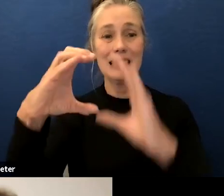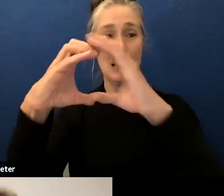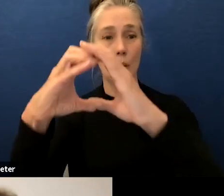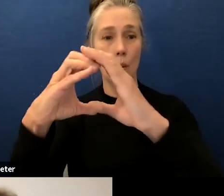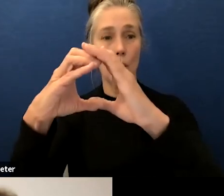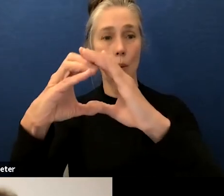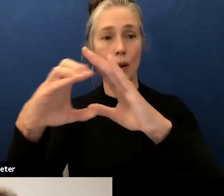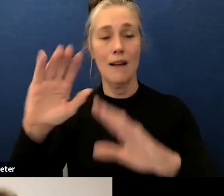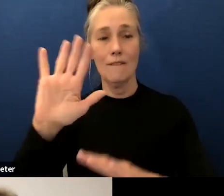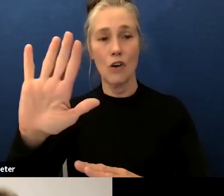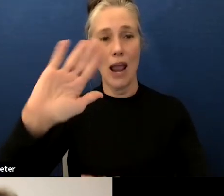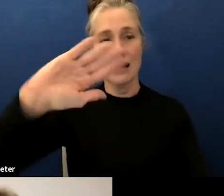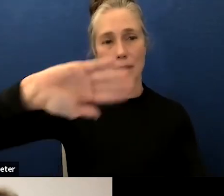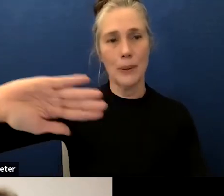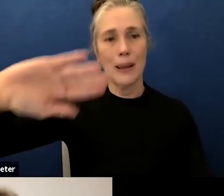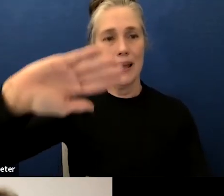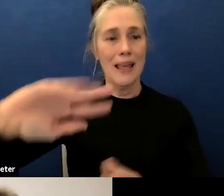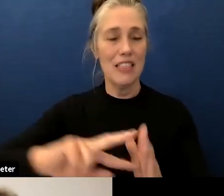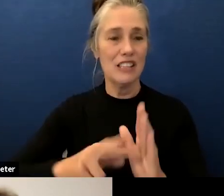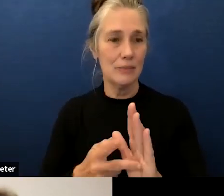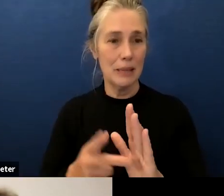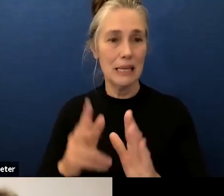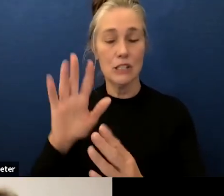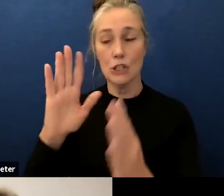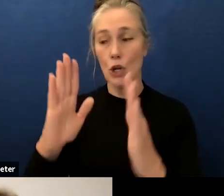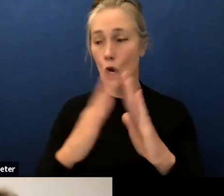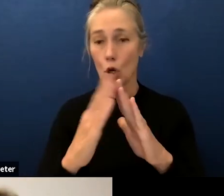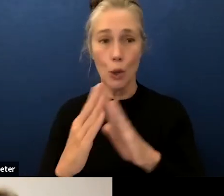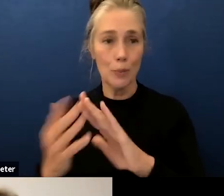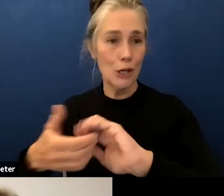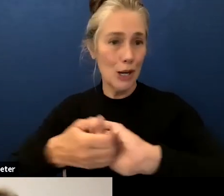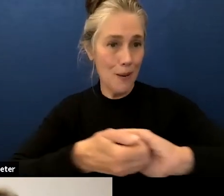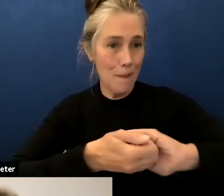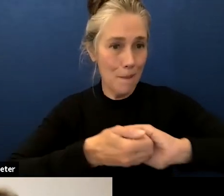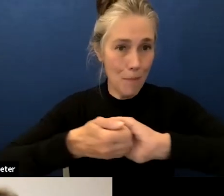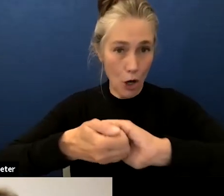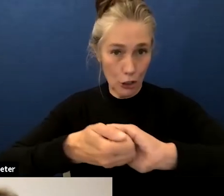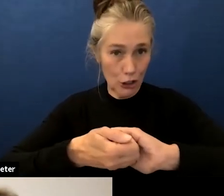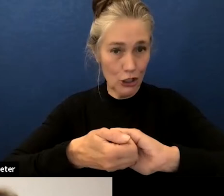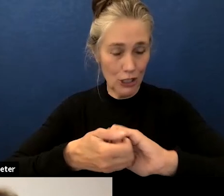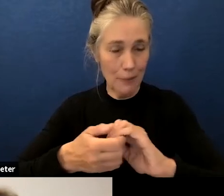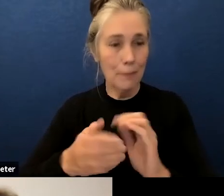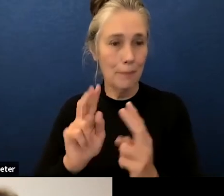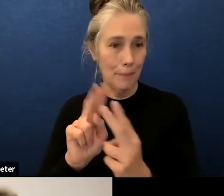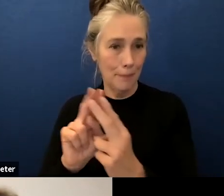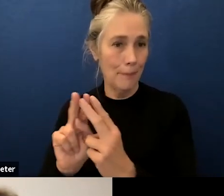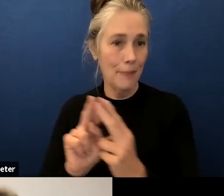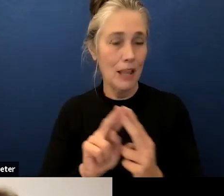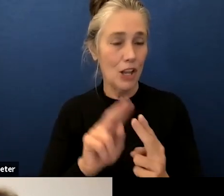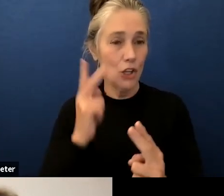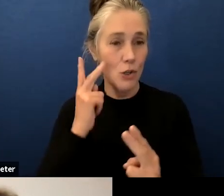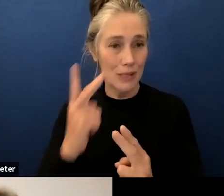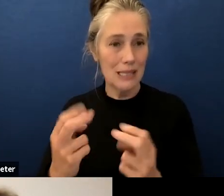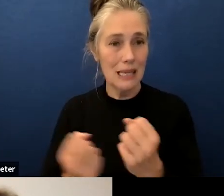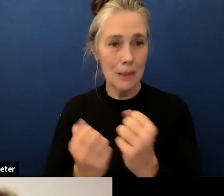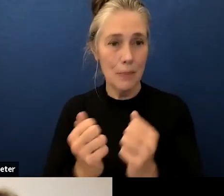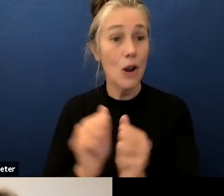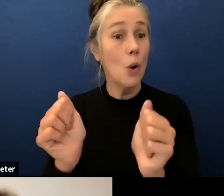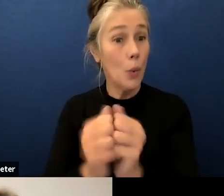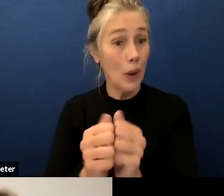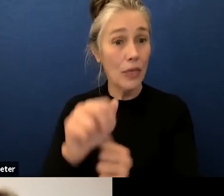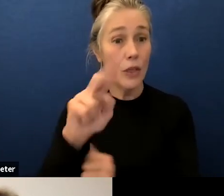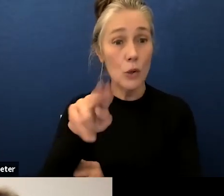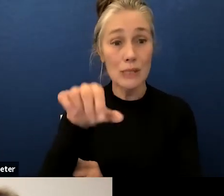signals for us community partnerships and the things you see represented here represent partnerships with ucsb